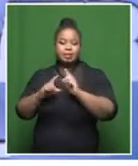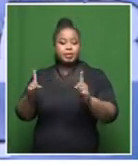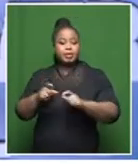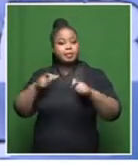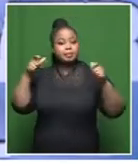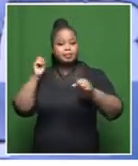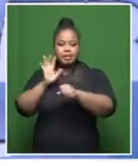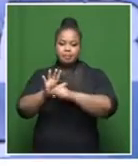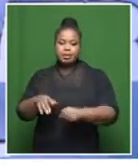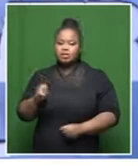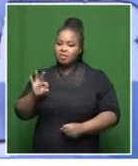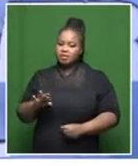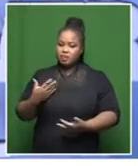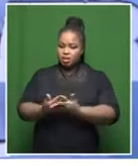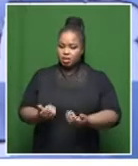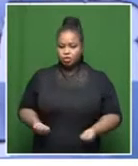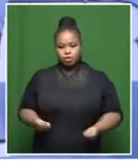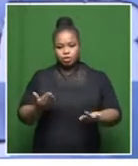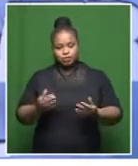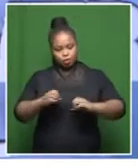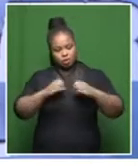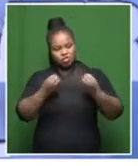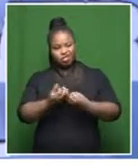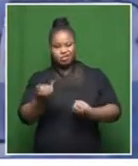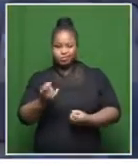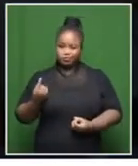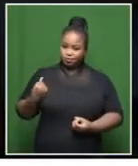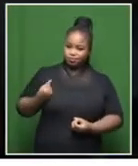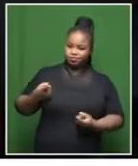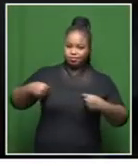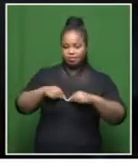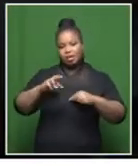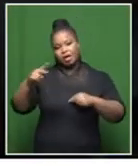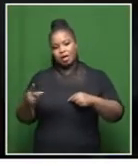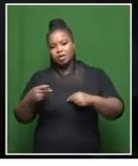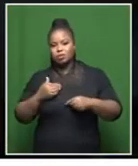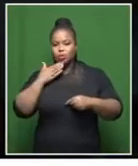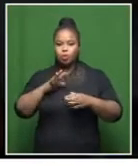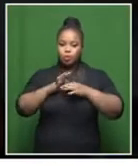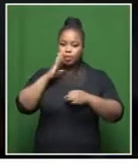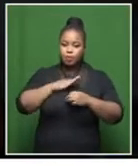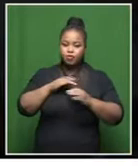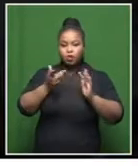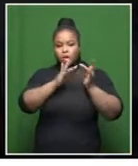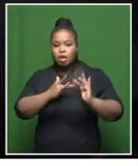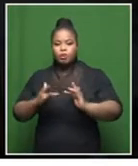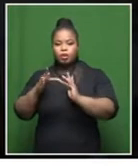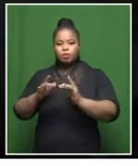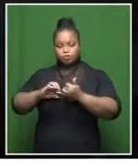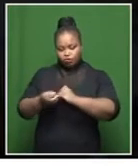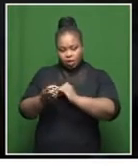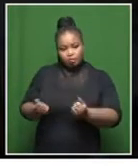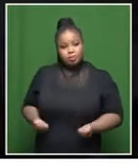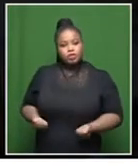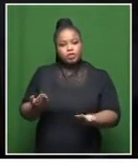if they can come alongside service delivery organizations like ourselves and the others in the homeless network where we render a